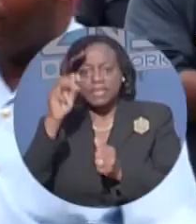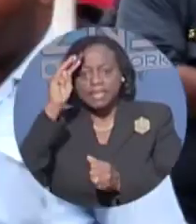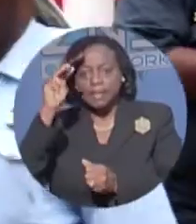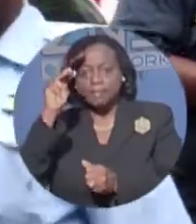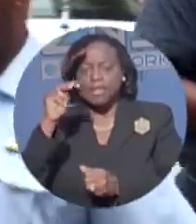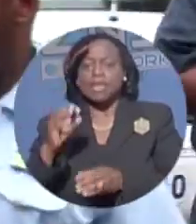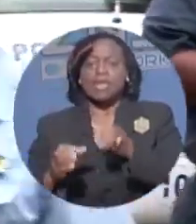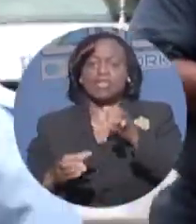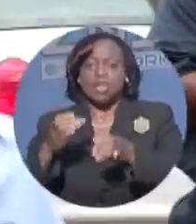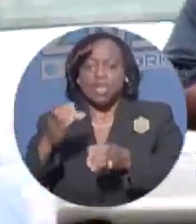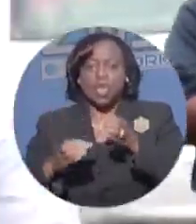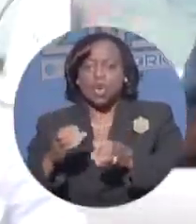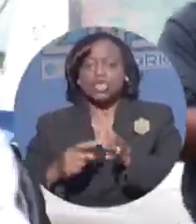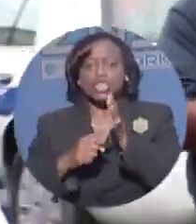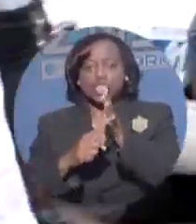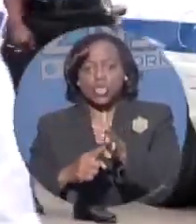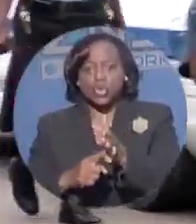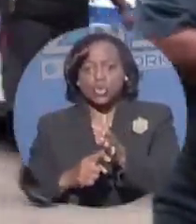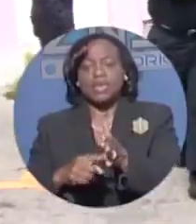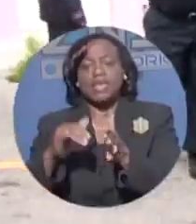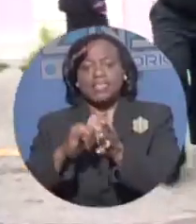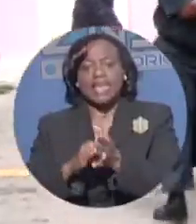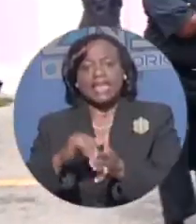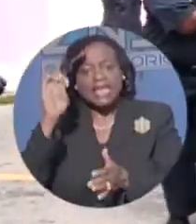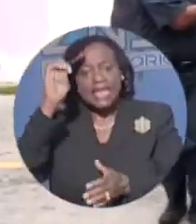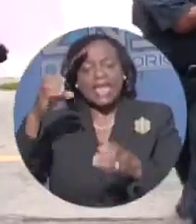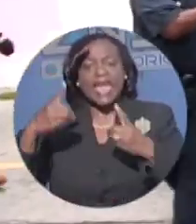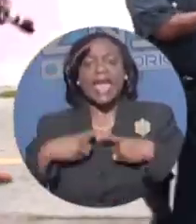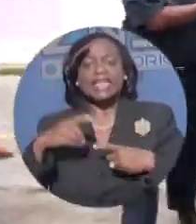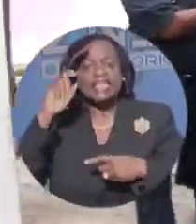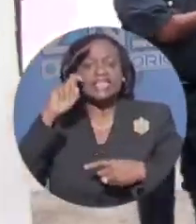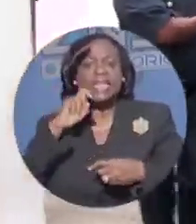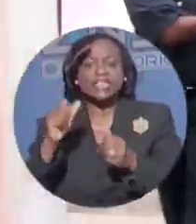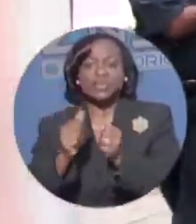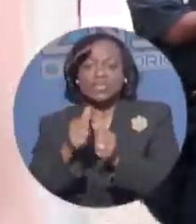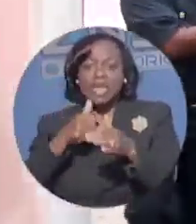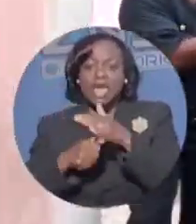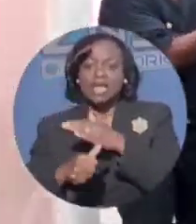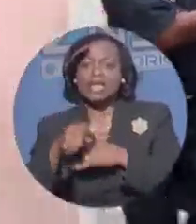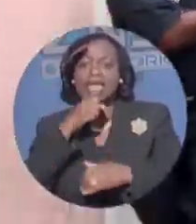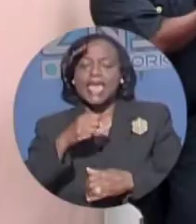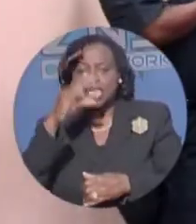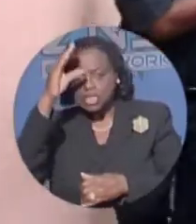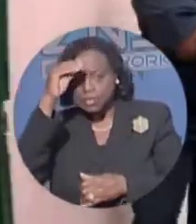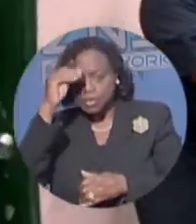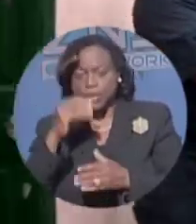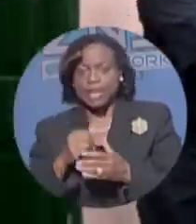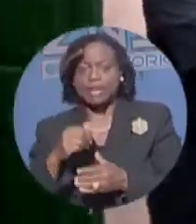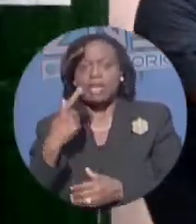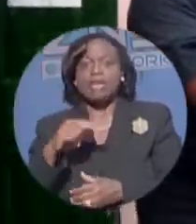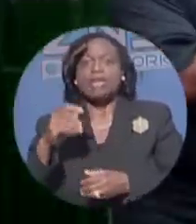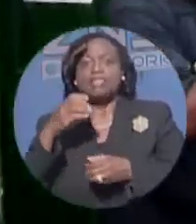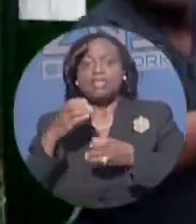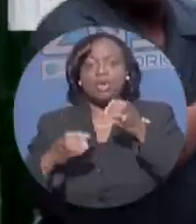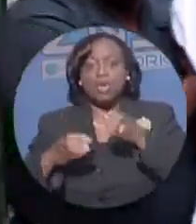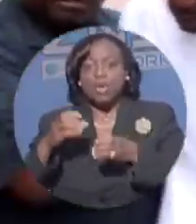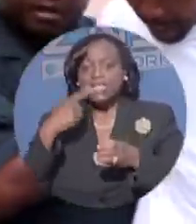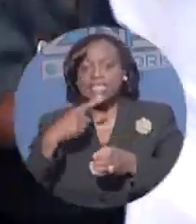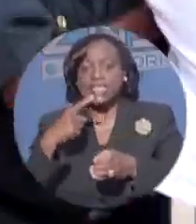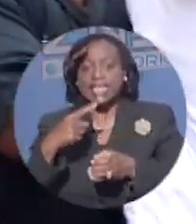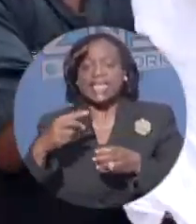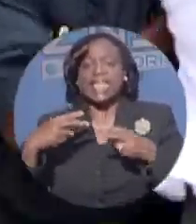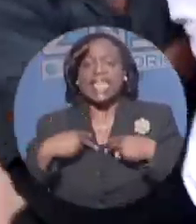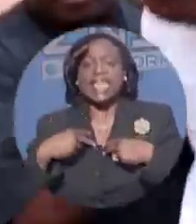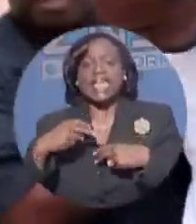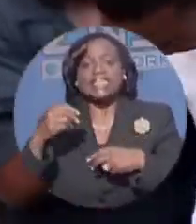show that Goodman followed through and allegedly had sex with the underaged boy. The court also charged Goodman with having sex with a 12-year-old boy